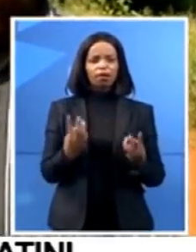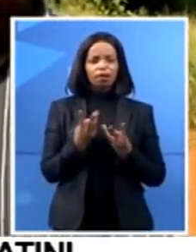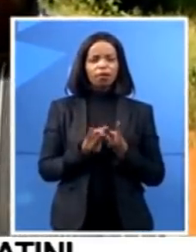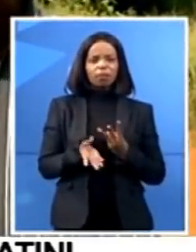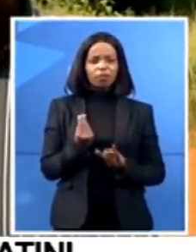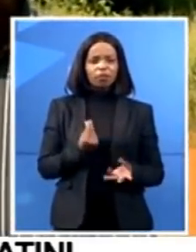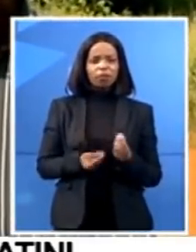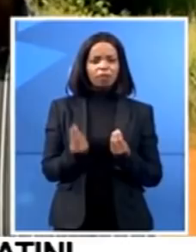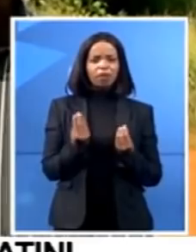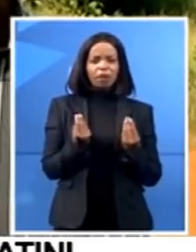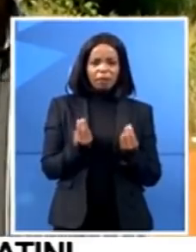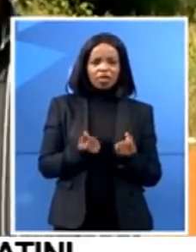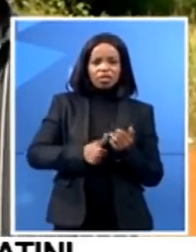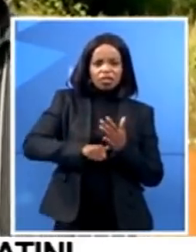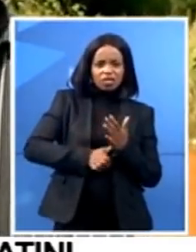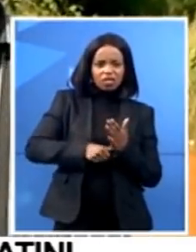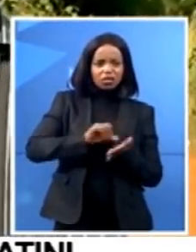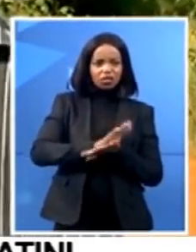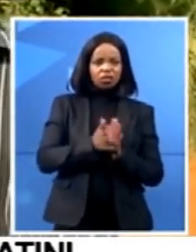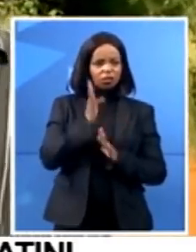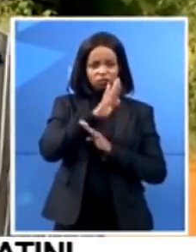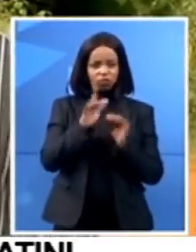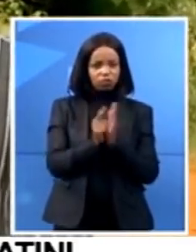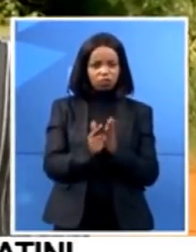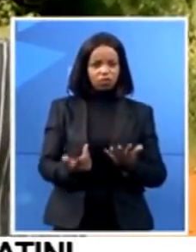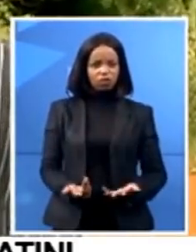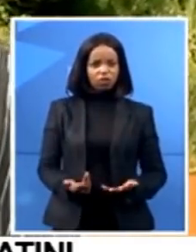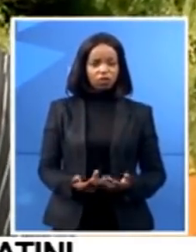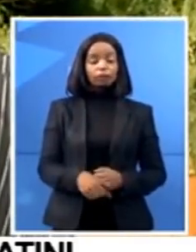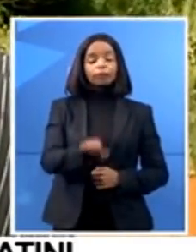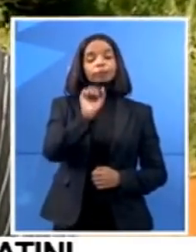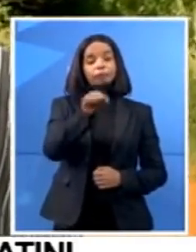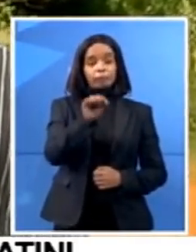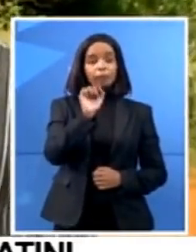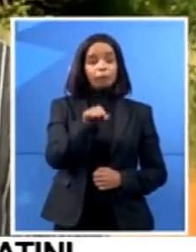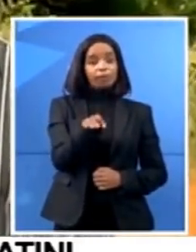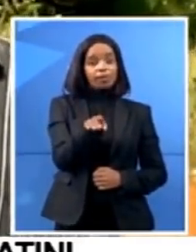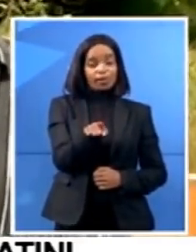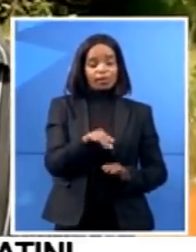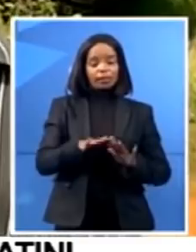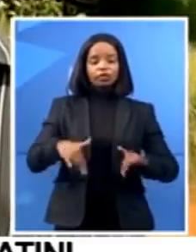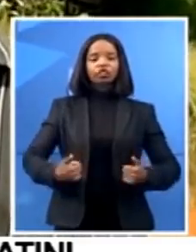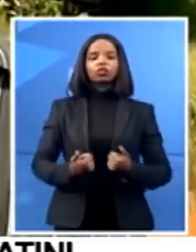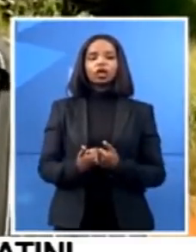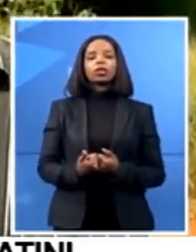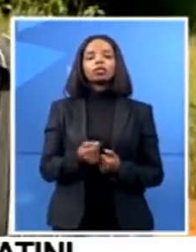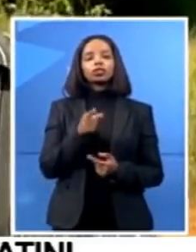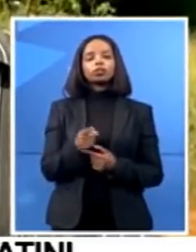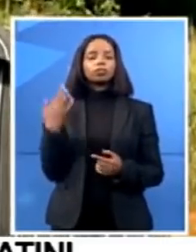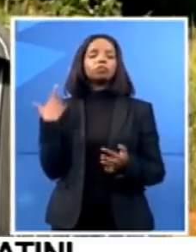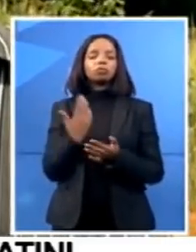Yes, it is. But the challenge that we have is that South African laws, unfortunately, does allow dual citizenship.